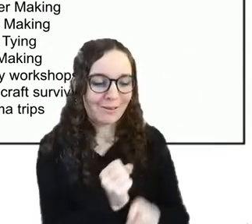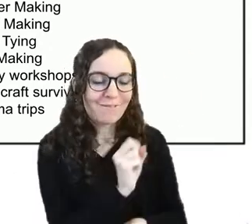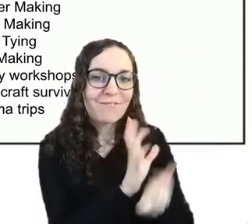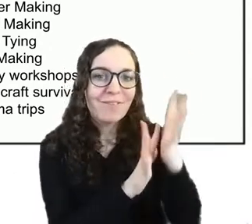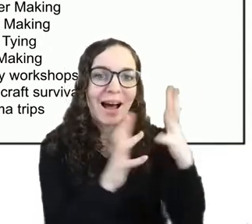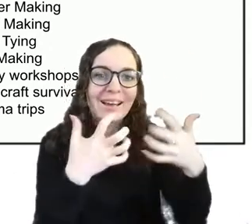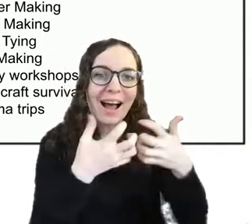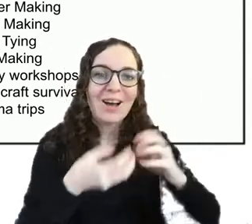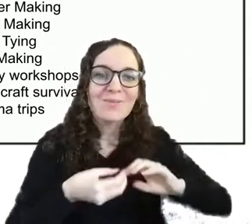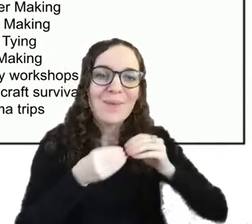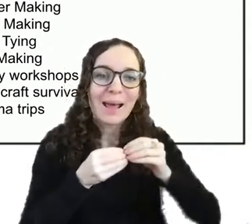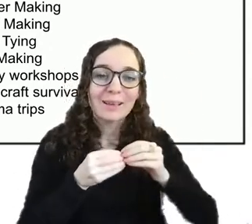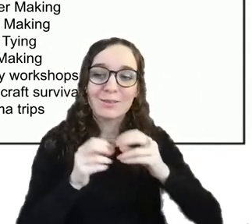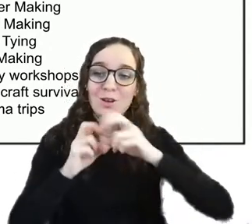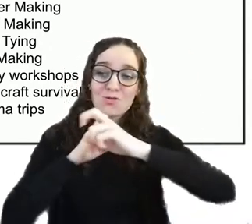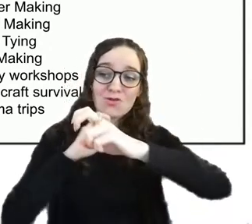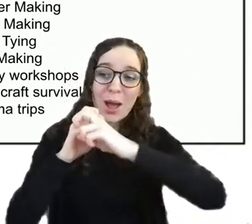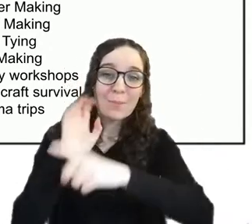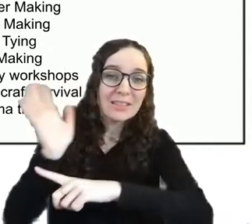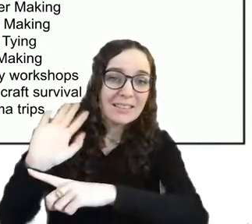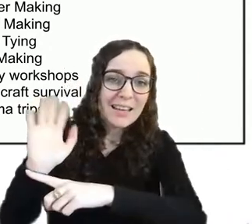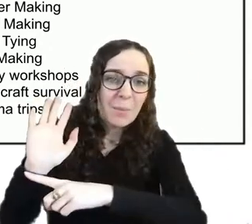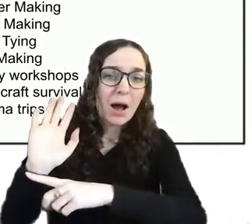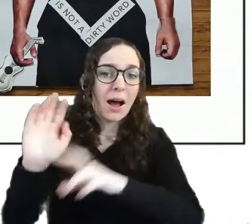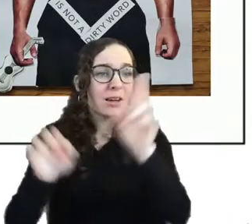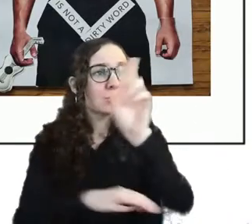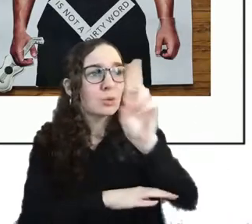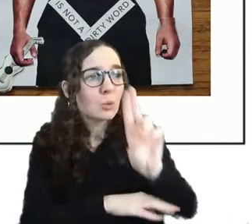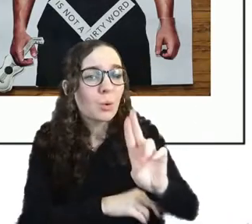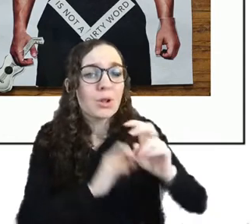cinema trips school trips um